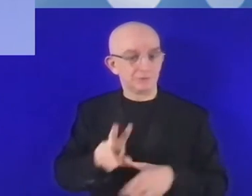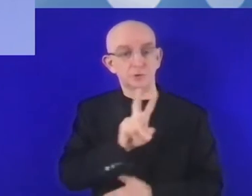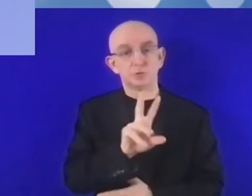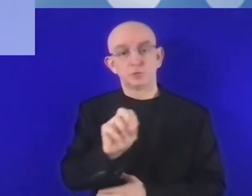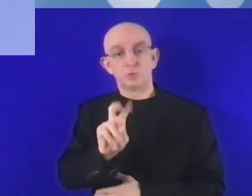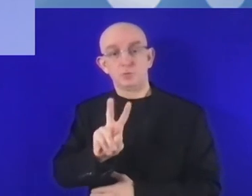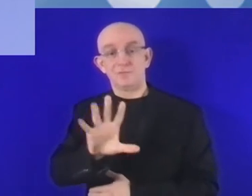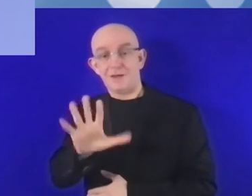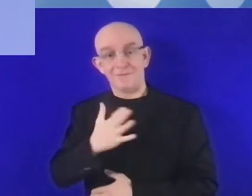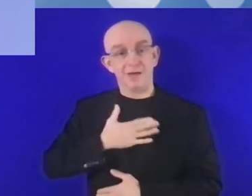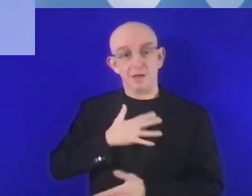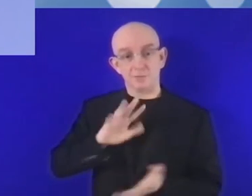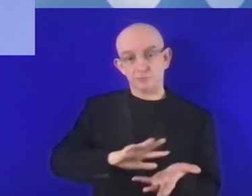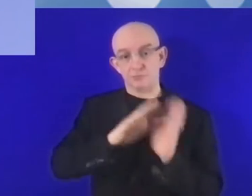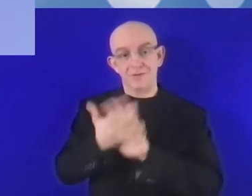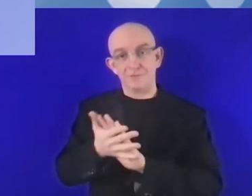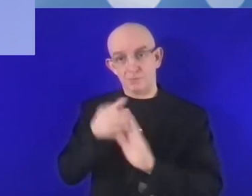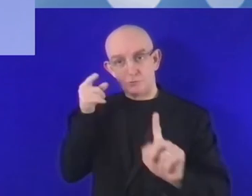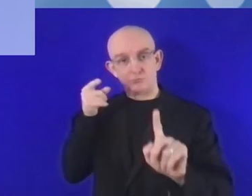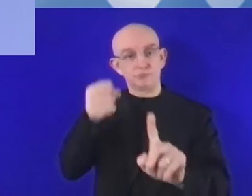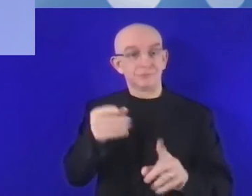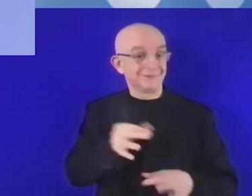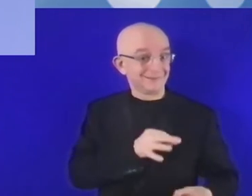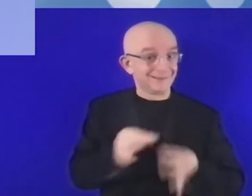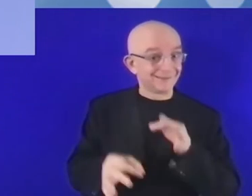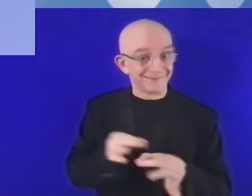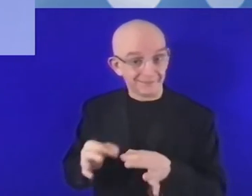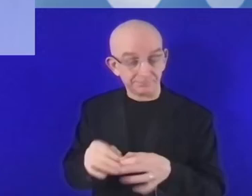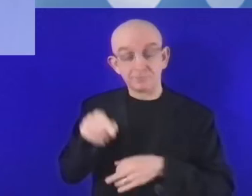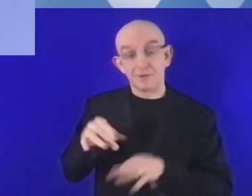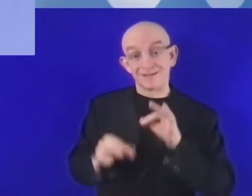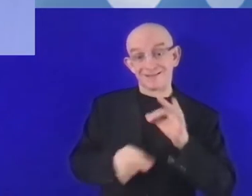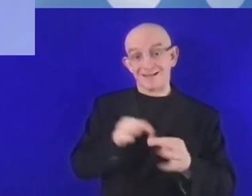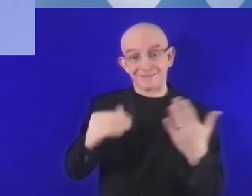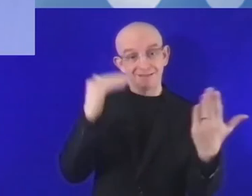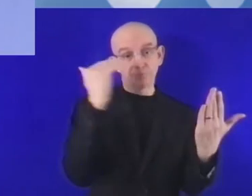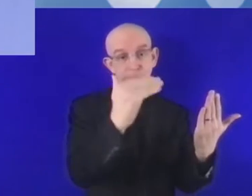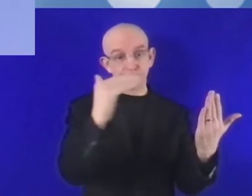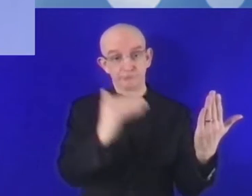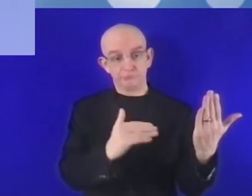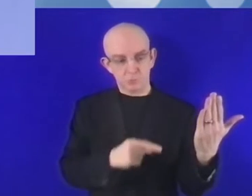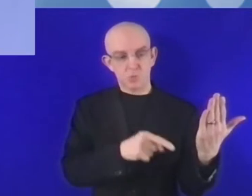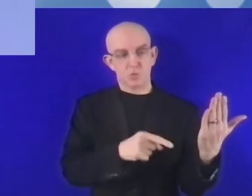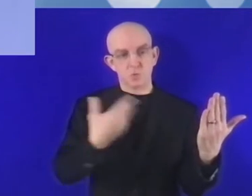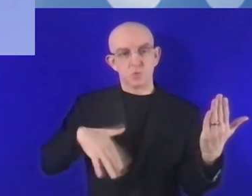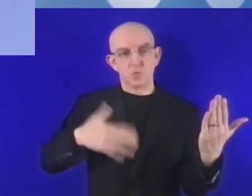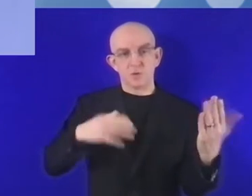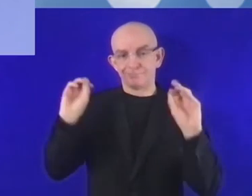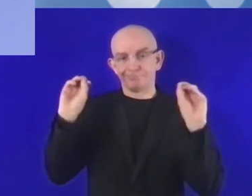cooperation action to make the digital transformation successful. Because if we are not